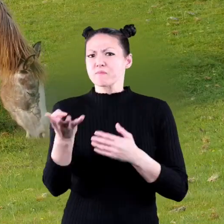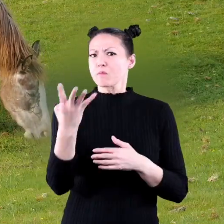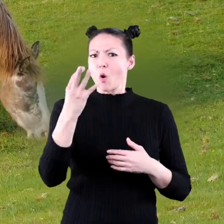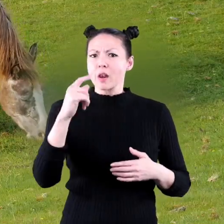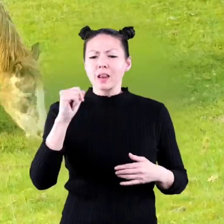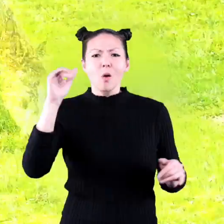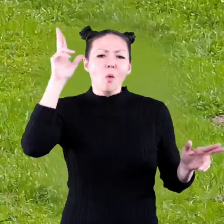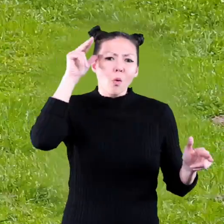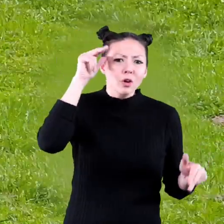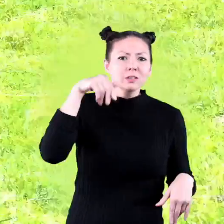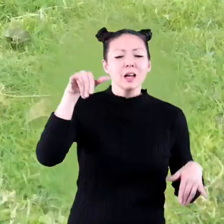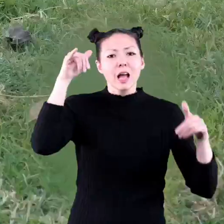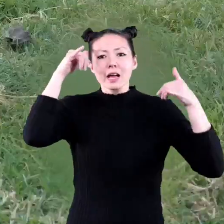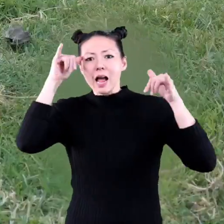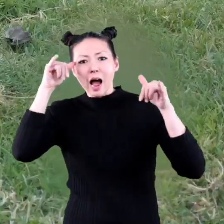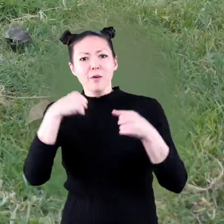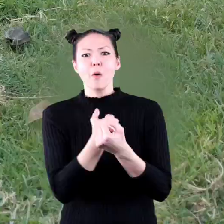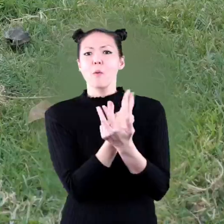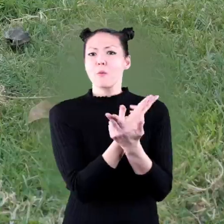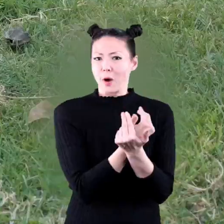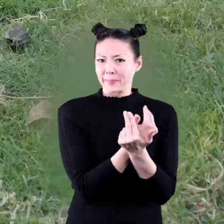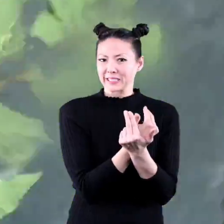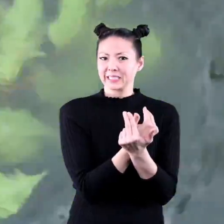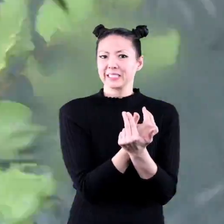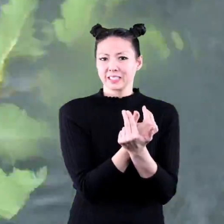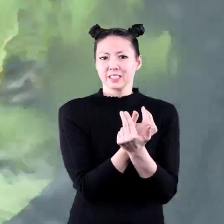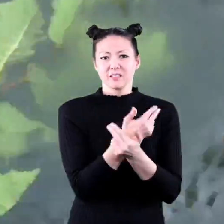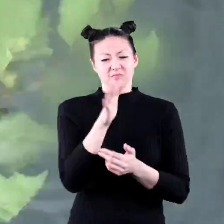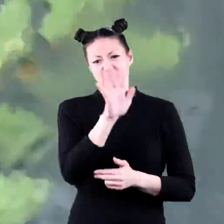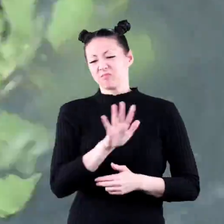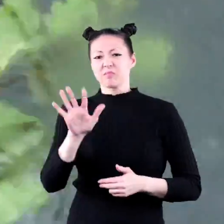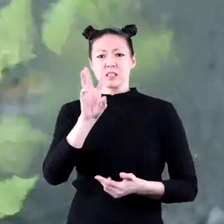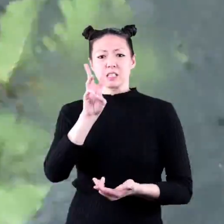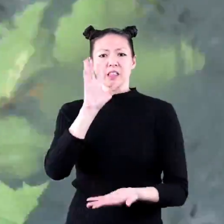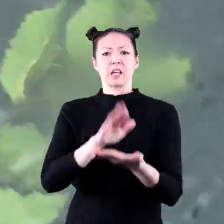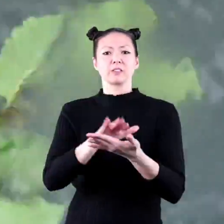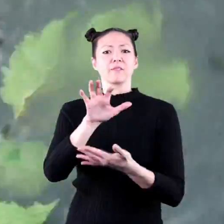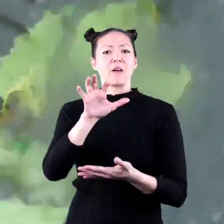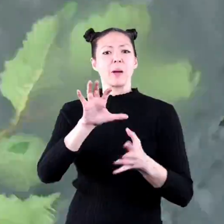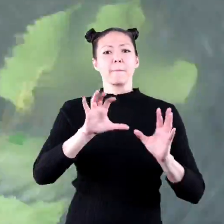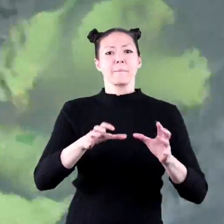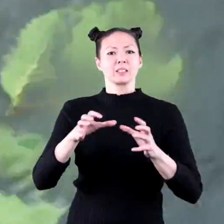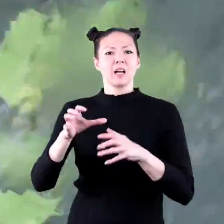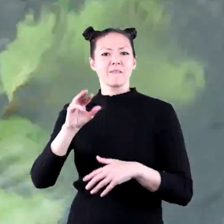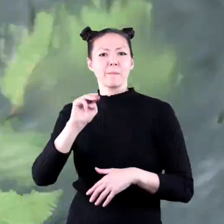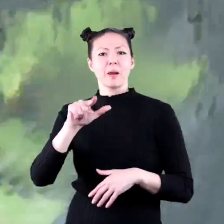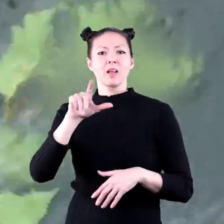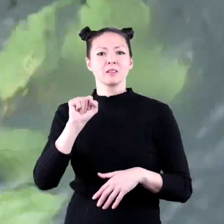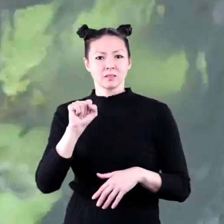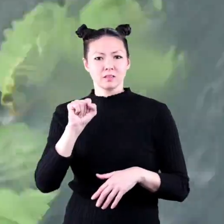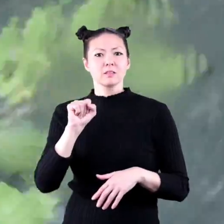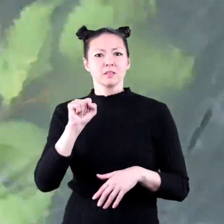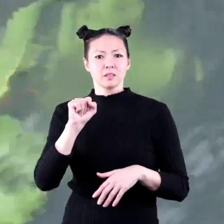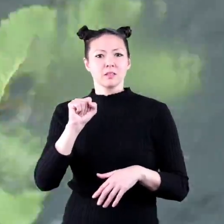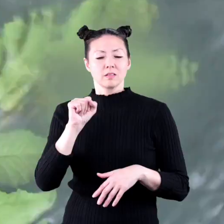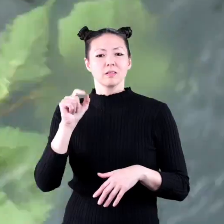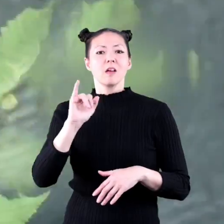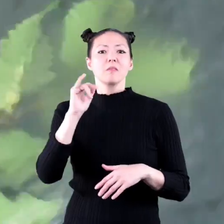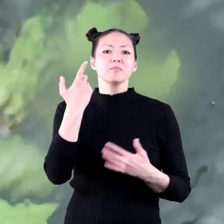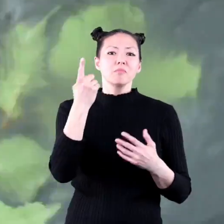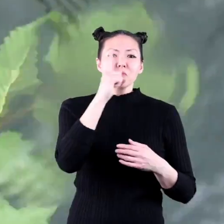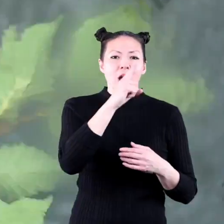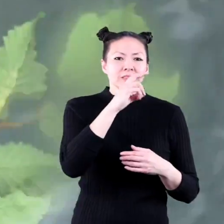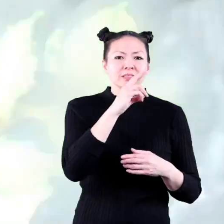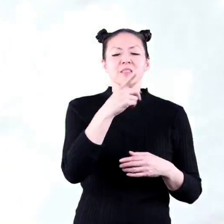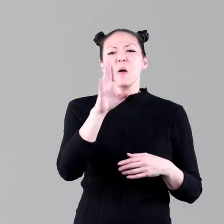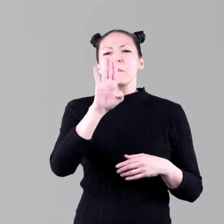like horses cows and rabbits there are about 6500 species of mammals rodents such